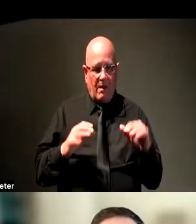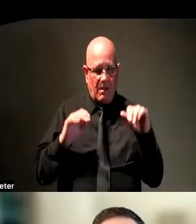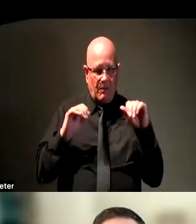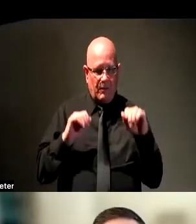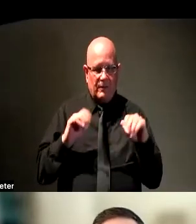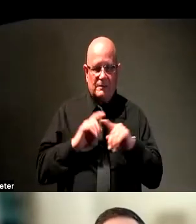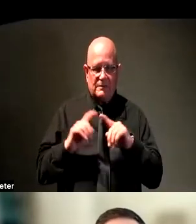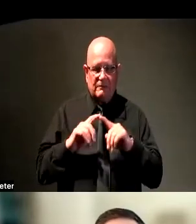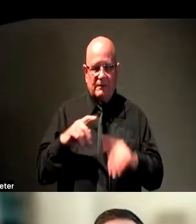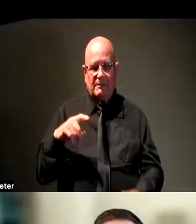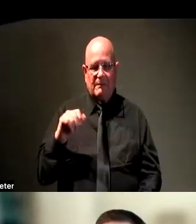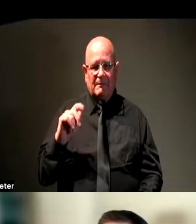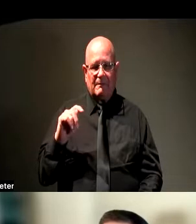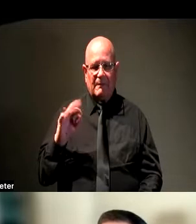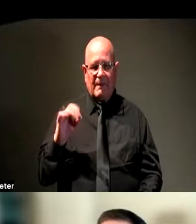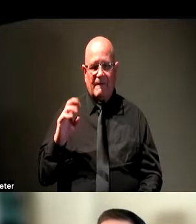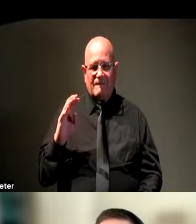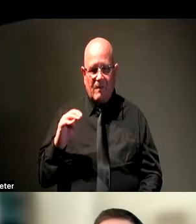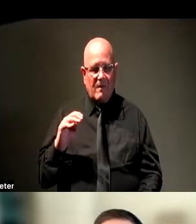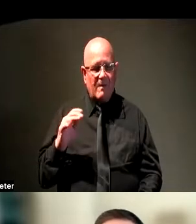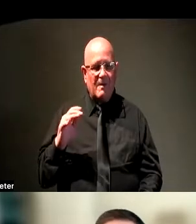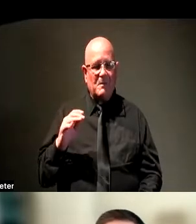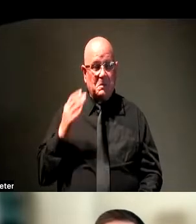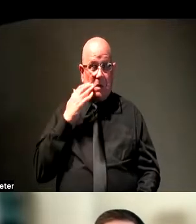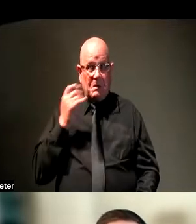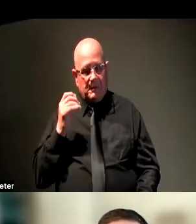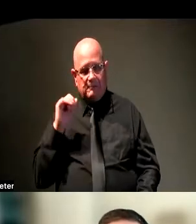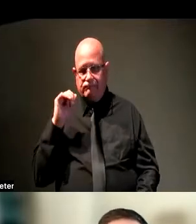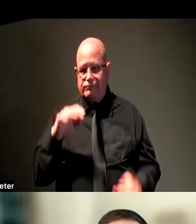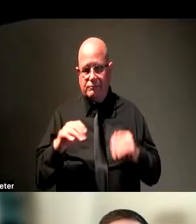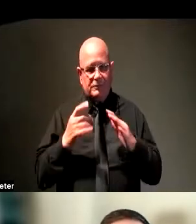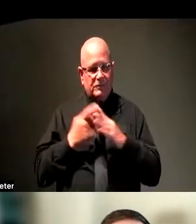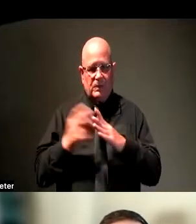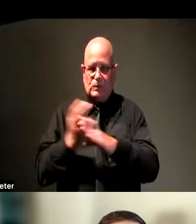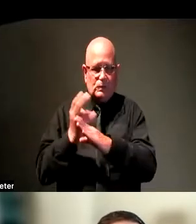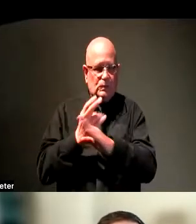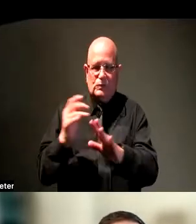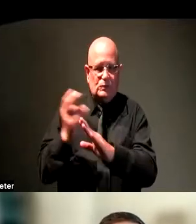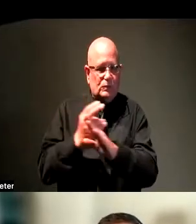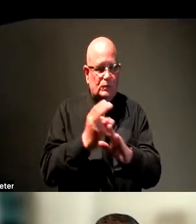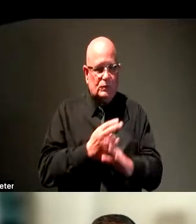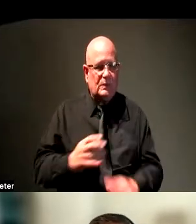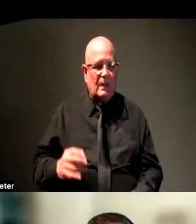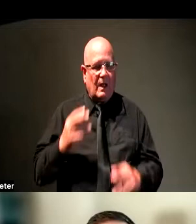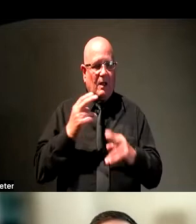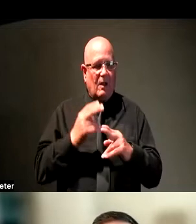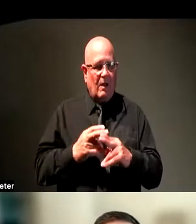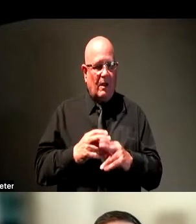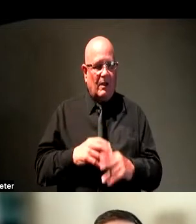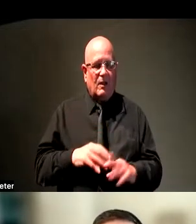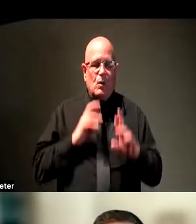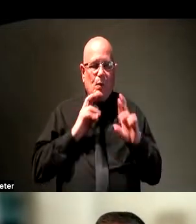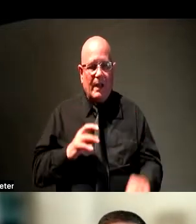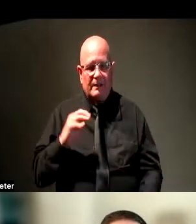find, whatever platform we were kind of sort of familiar with. We just started using them. I call it a reactive